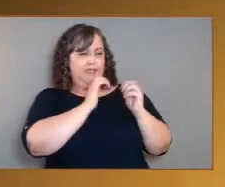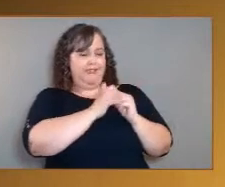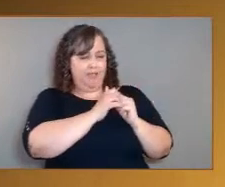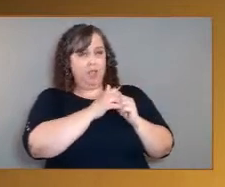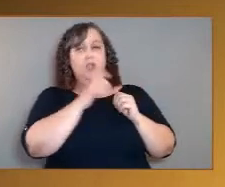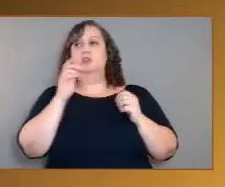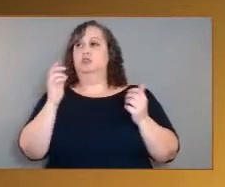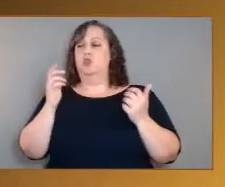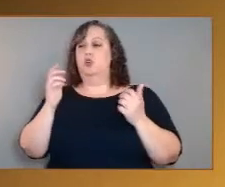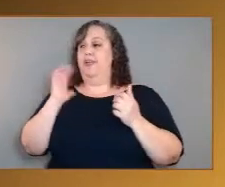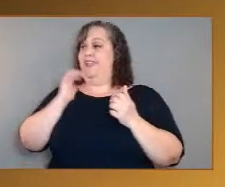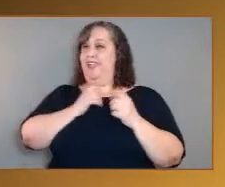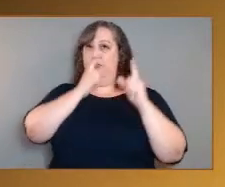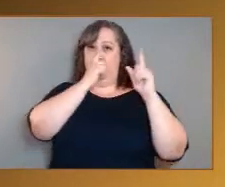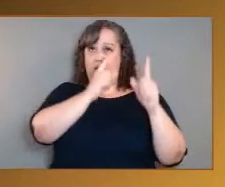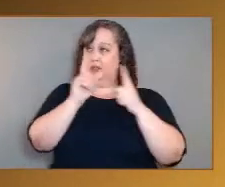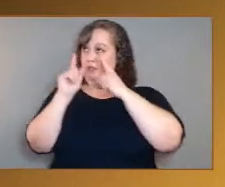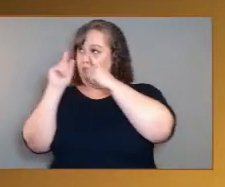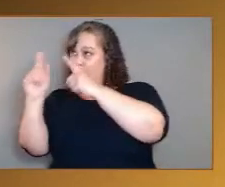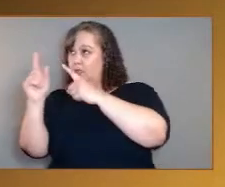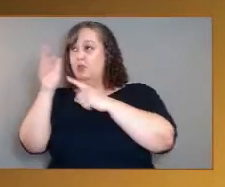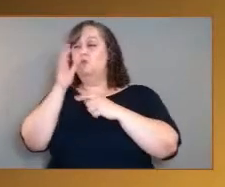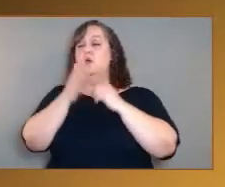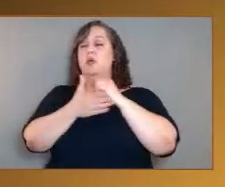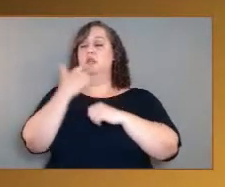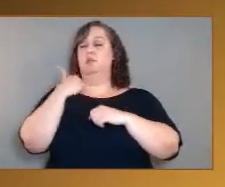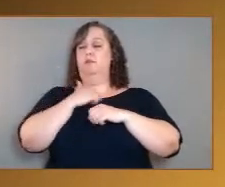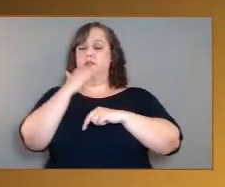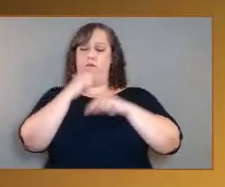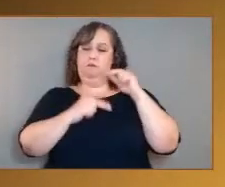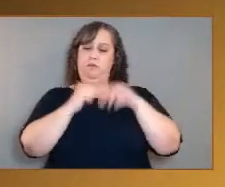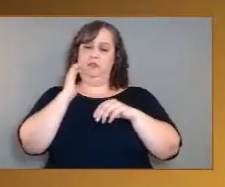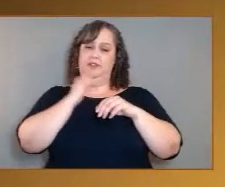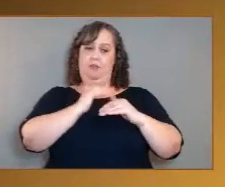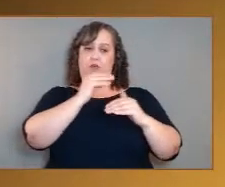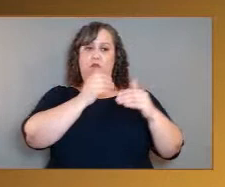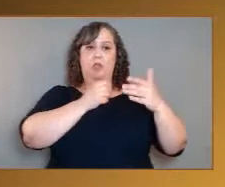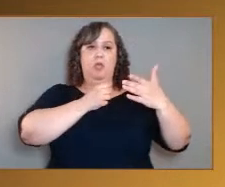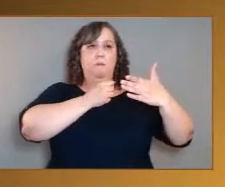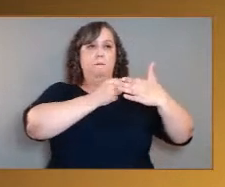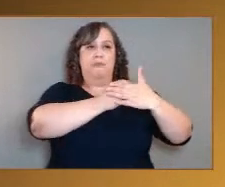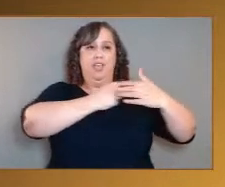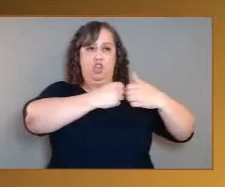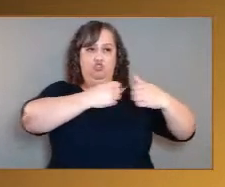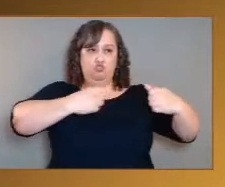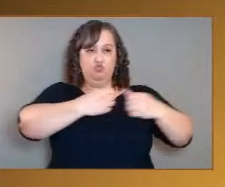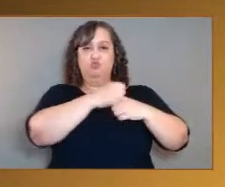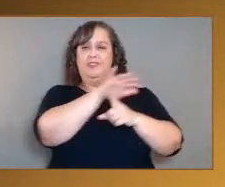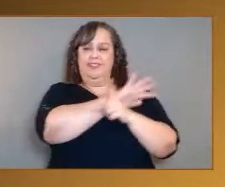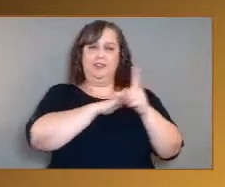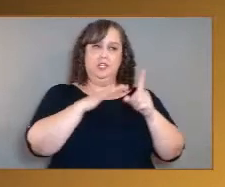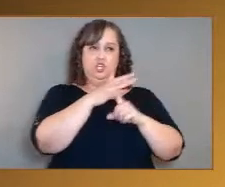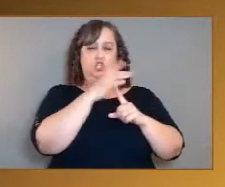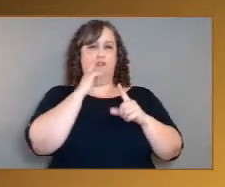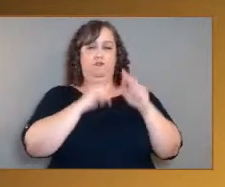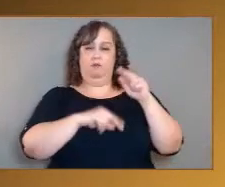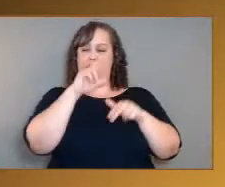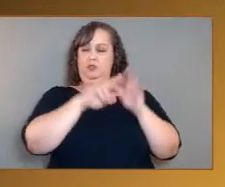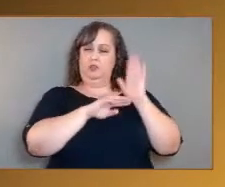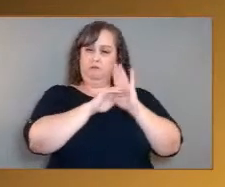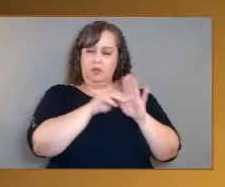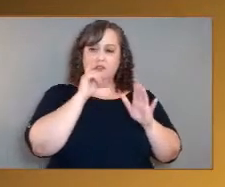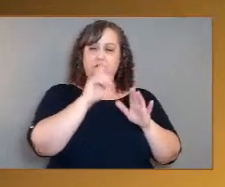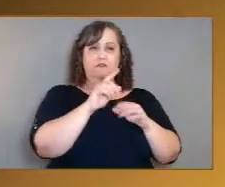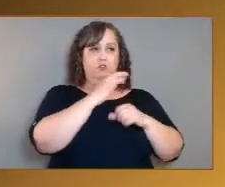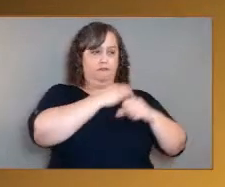making at Venus, we build the boundary conditions to cast those models for Venus. Today, those models are limited. We don't have adequate data. We don't even know